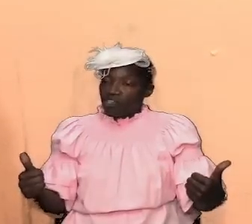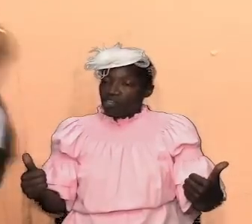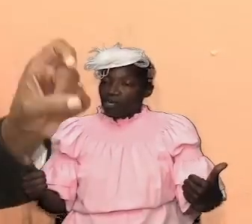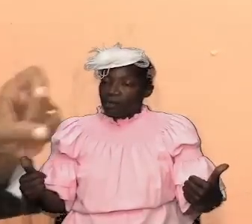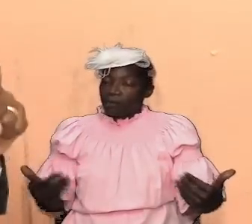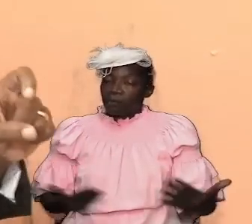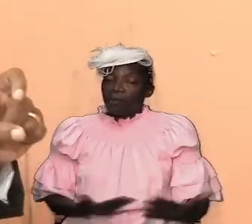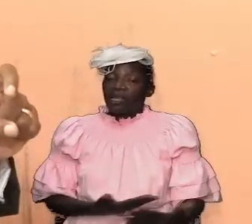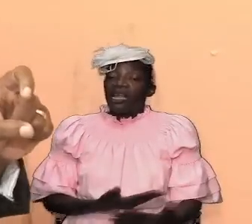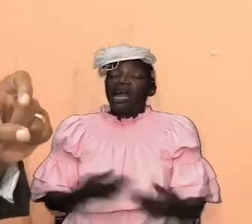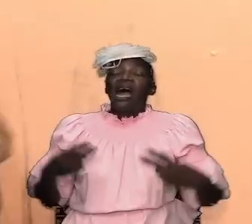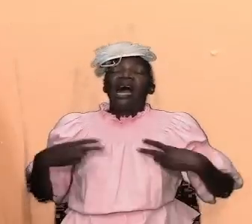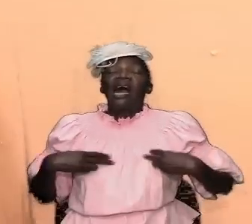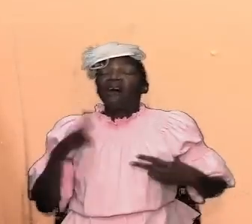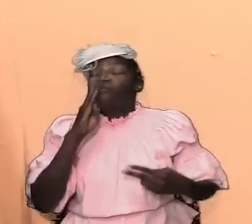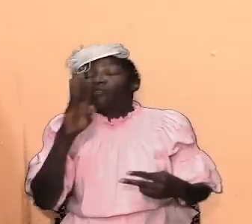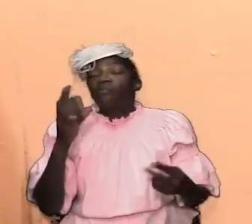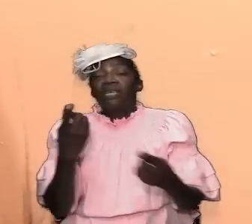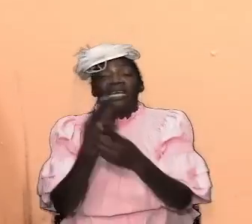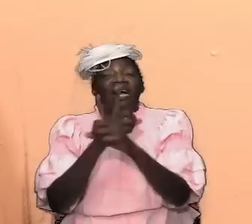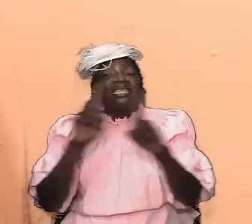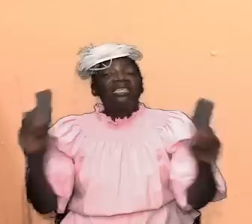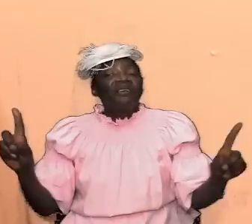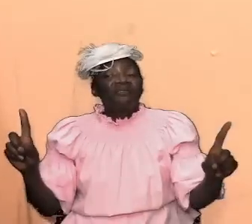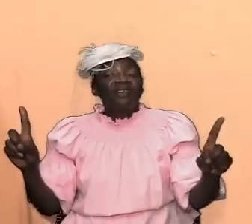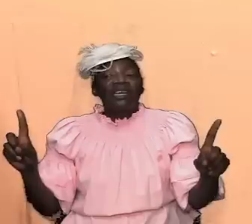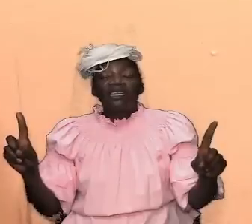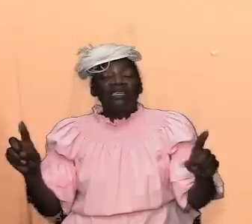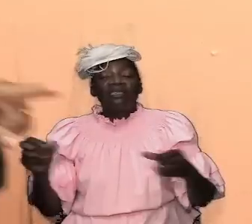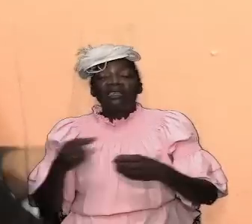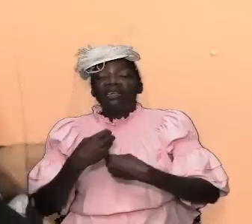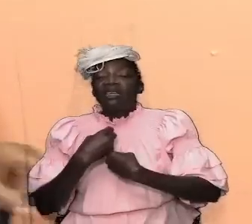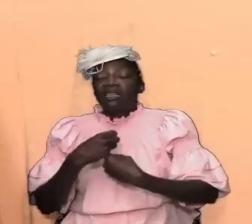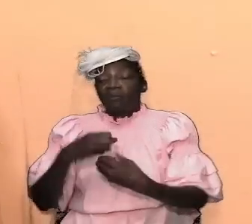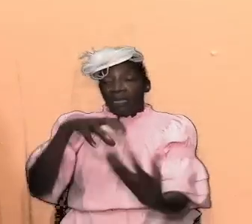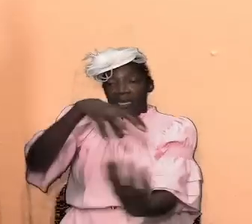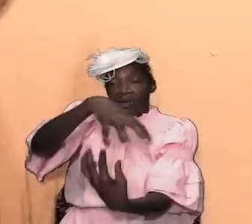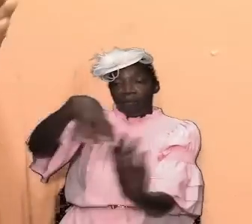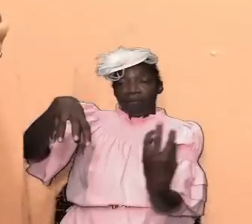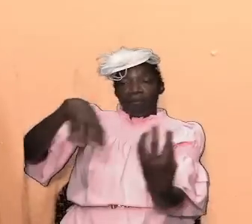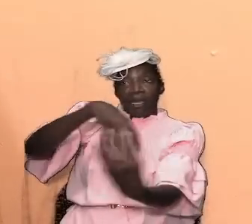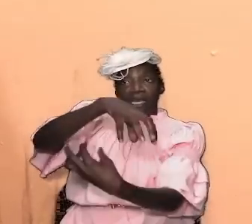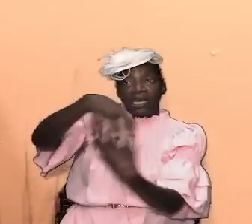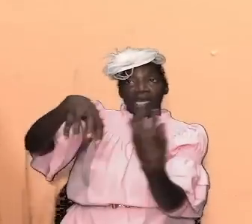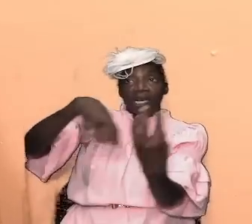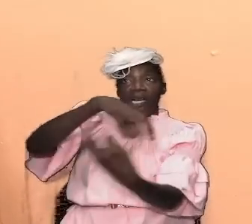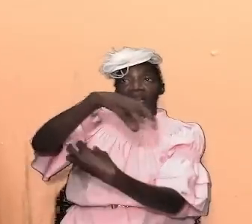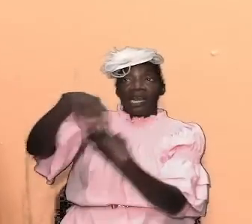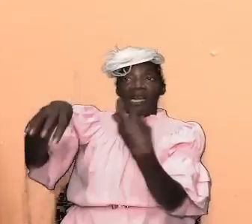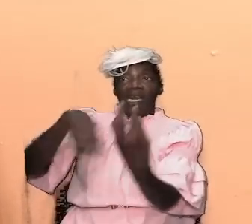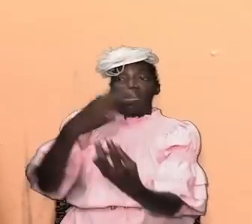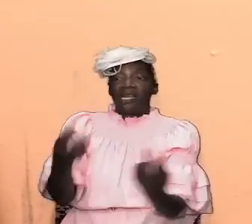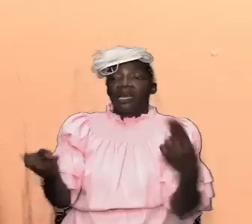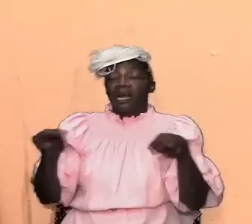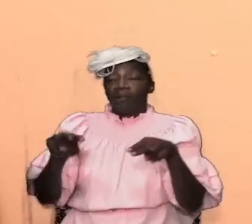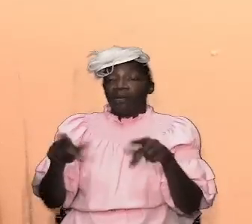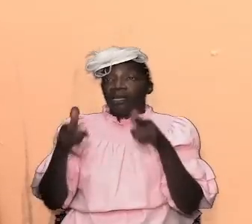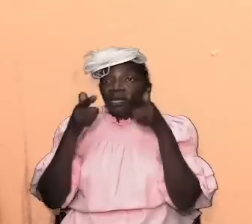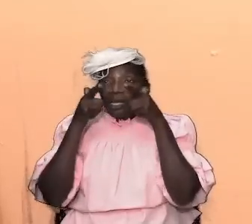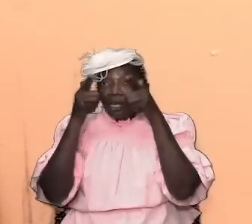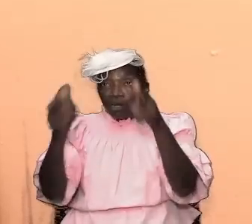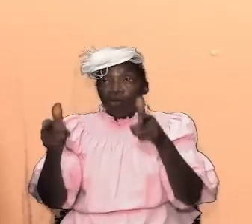a difference and they allow that commingling to take place back there and look now what first